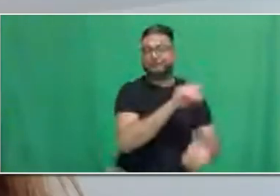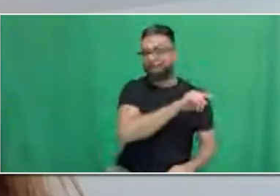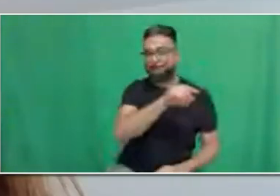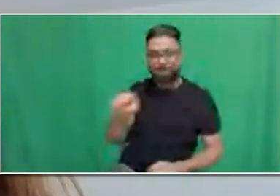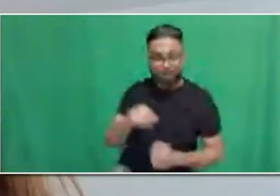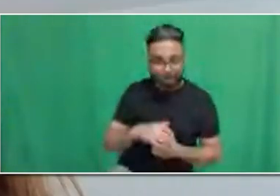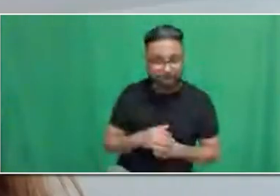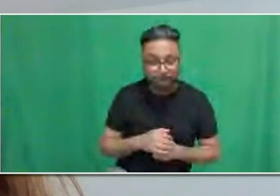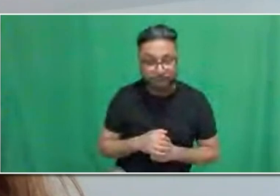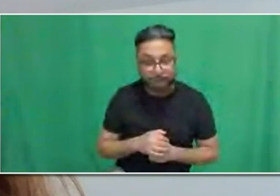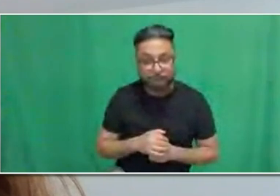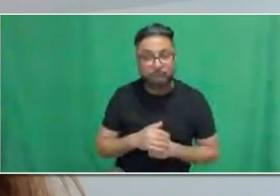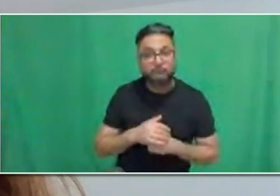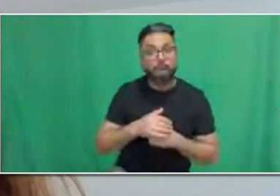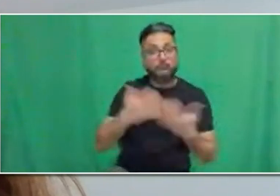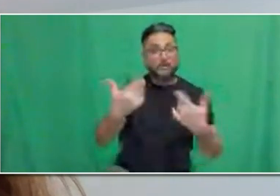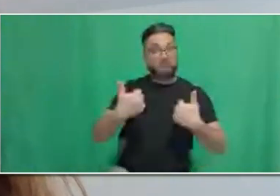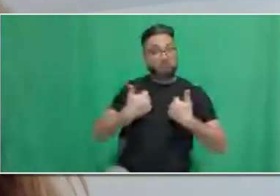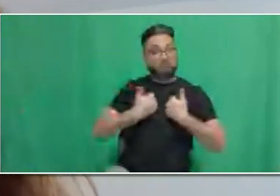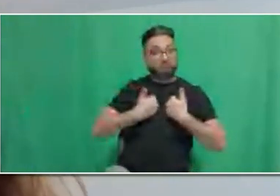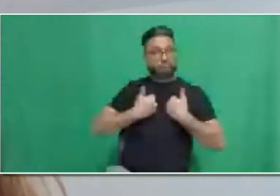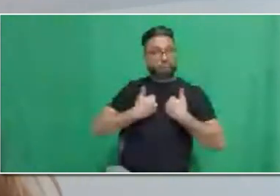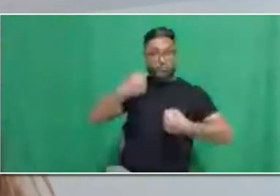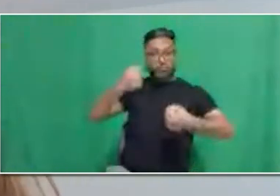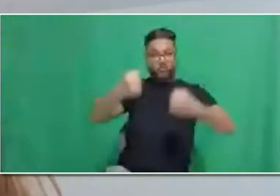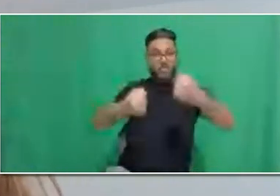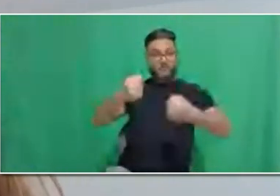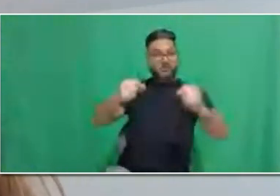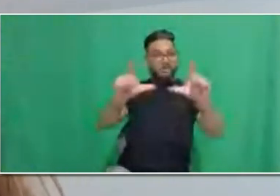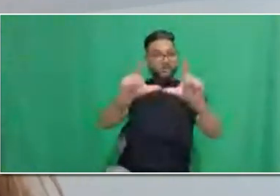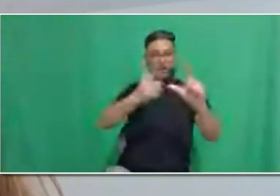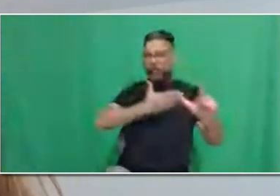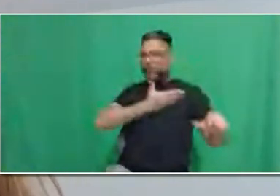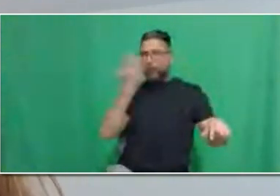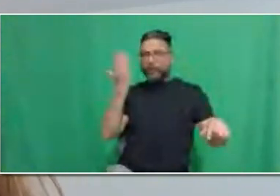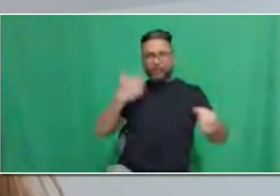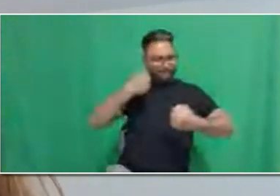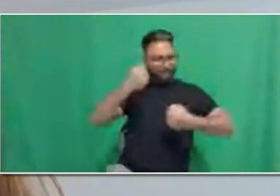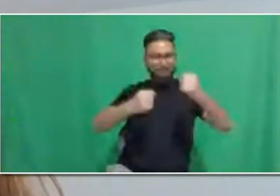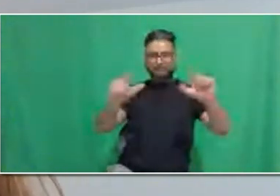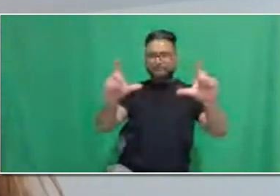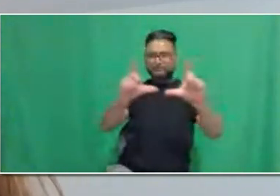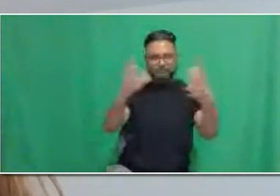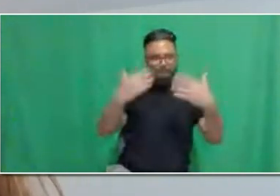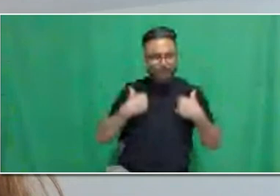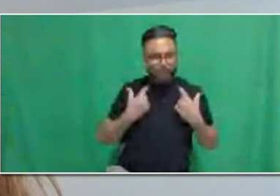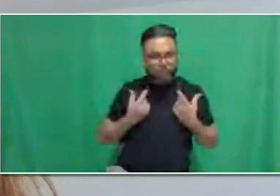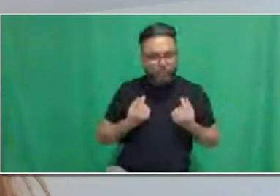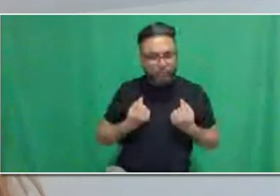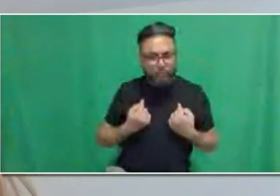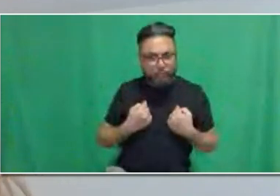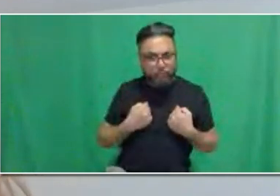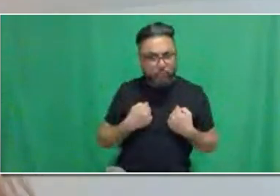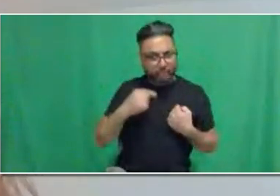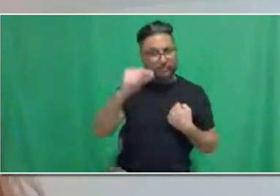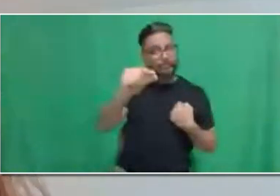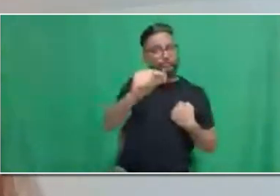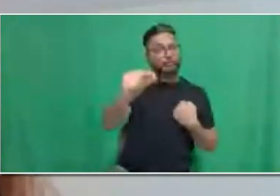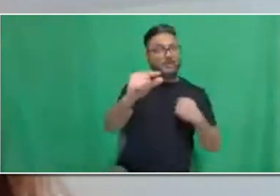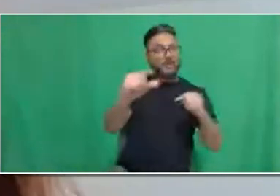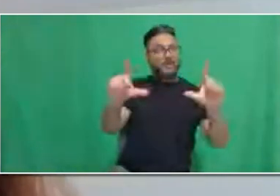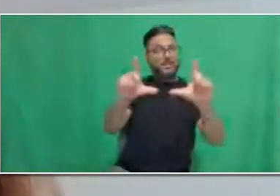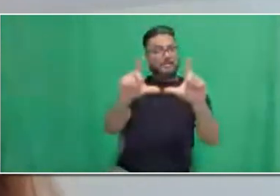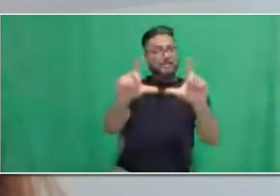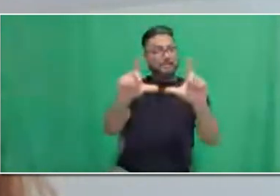Vaso, again, I think this is sort of your area. What do you think? Sure. There are